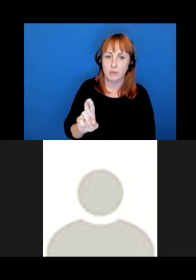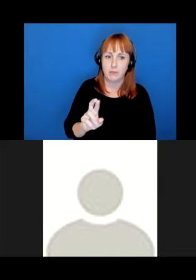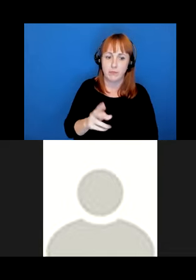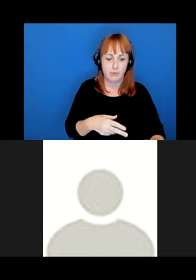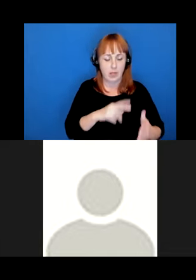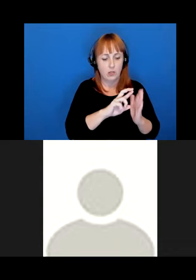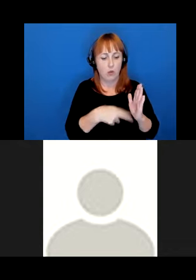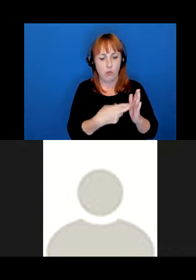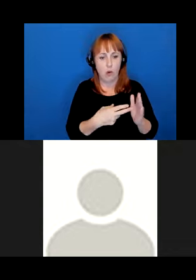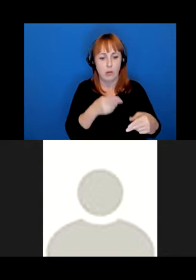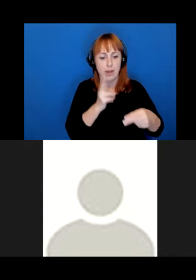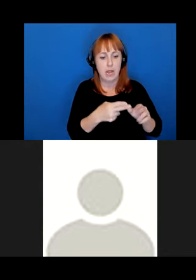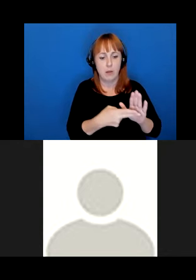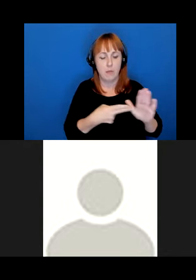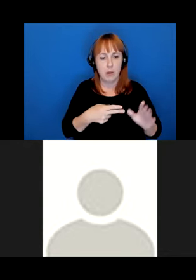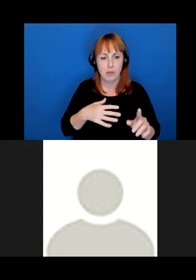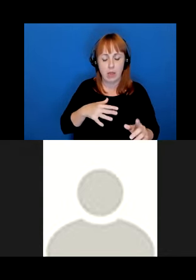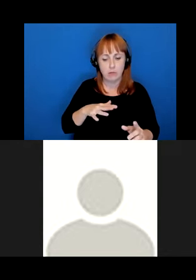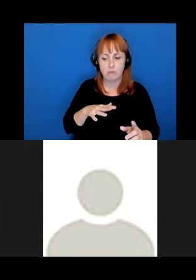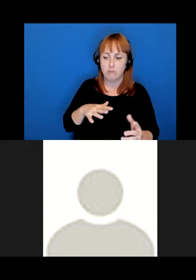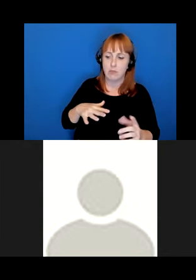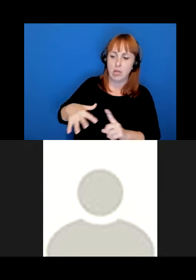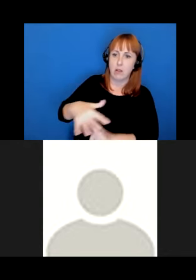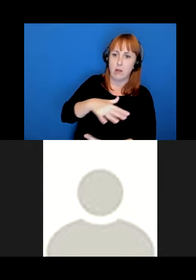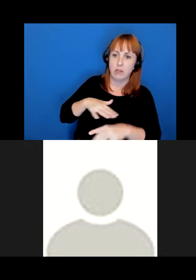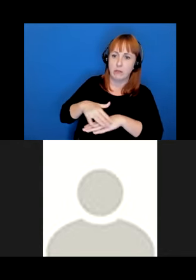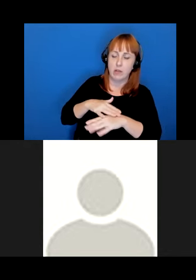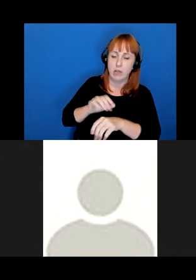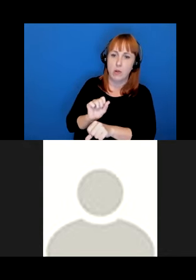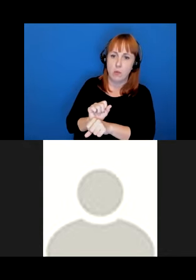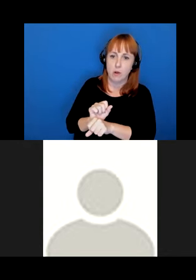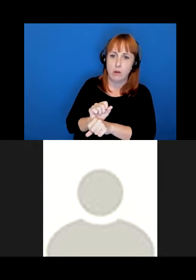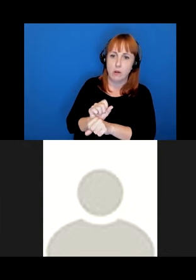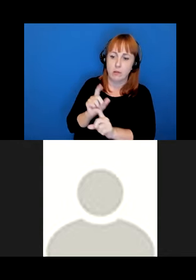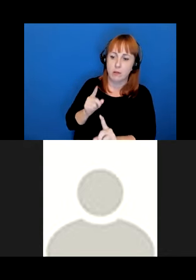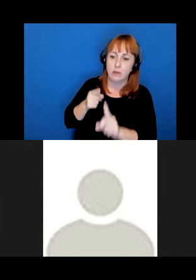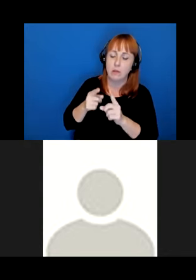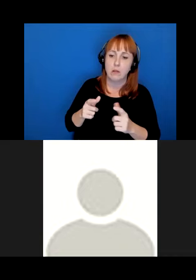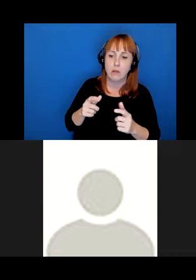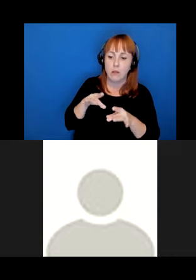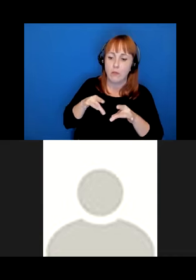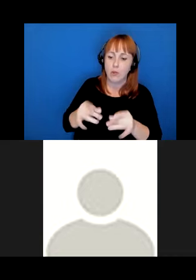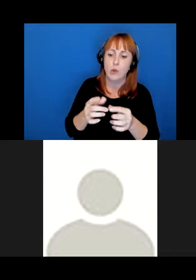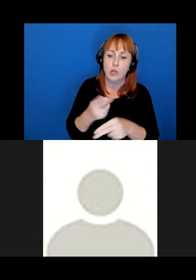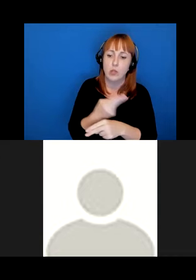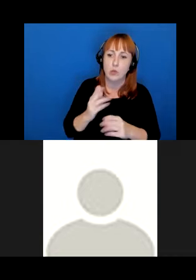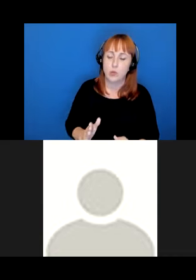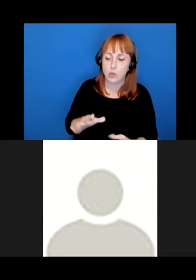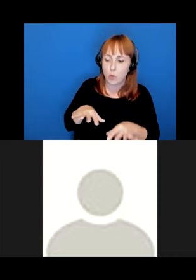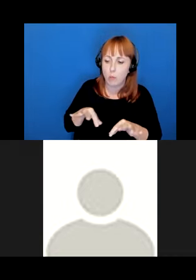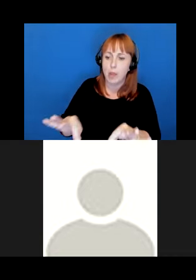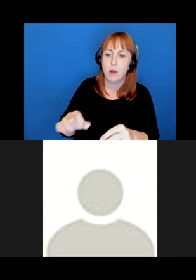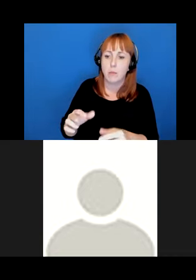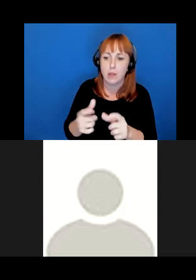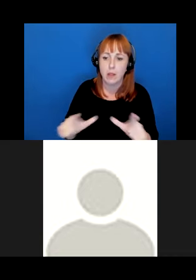context of indigenous language work seems to refer largely to fluent users who acquire the language under consideration as children,